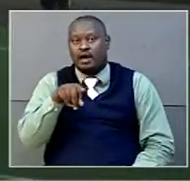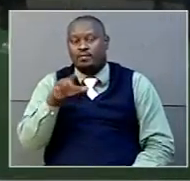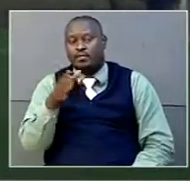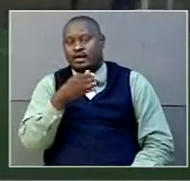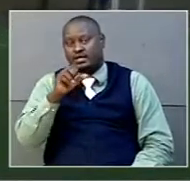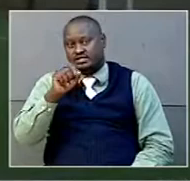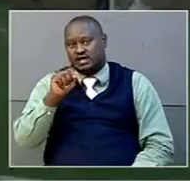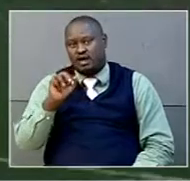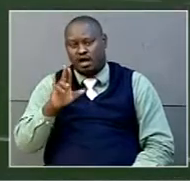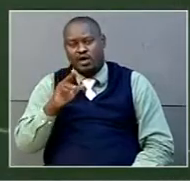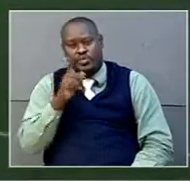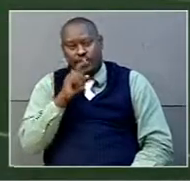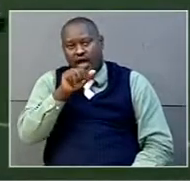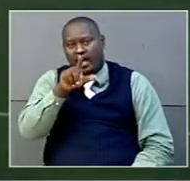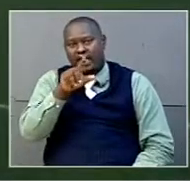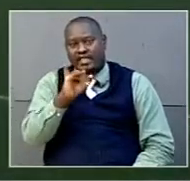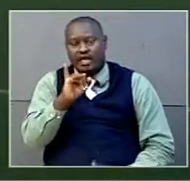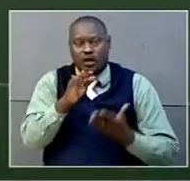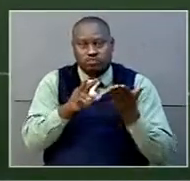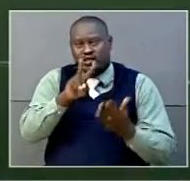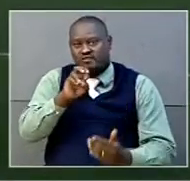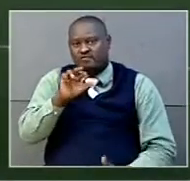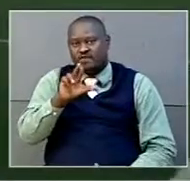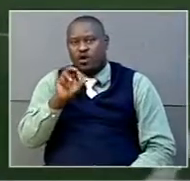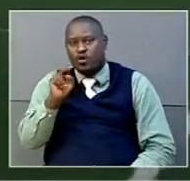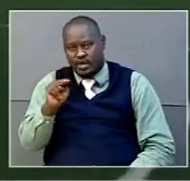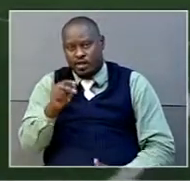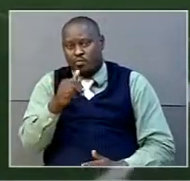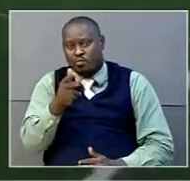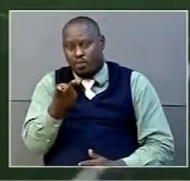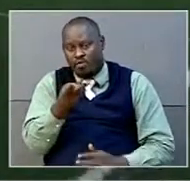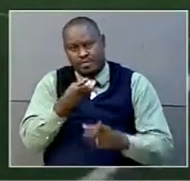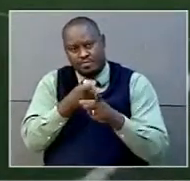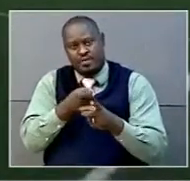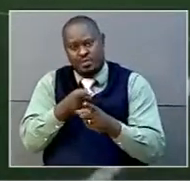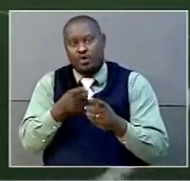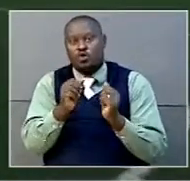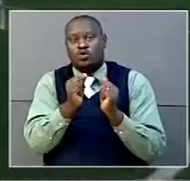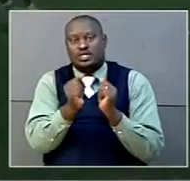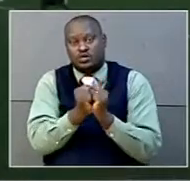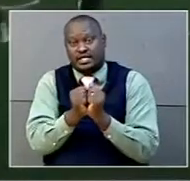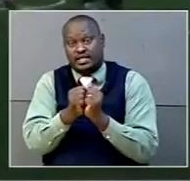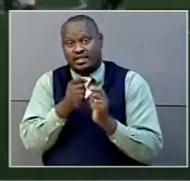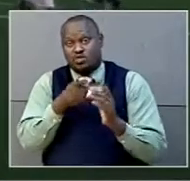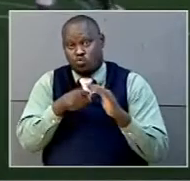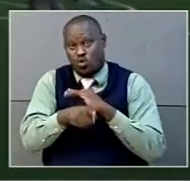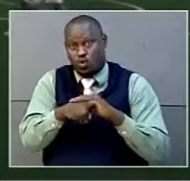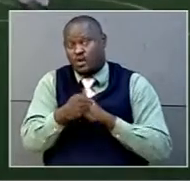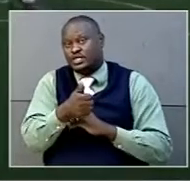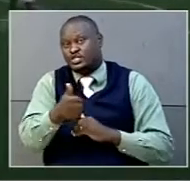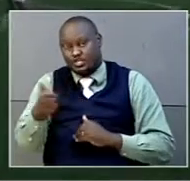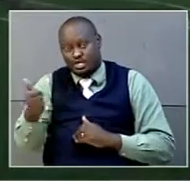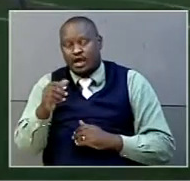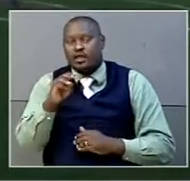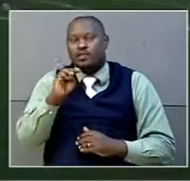Mukiri and Sona's Veron Bikamata both hit the scoring sheet with 10 goals each, with Suleiman Mutiyama